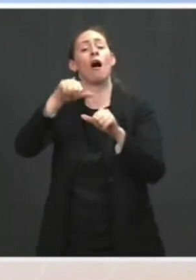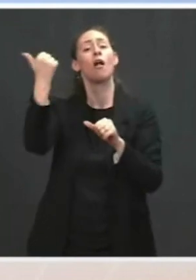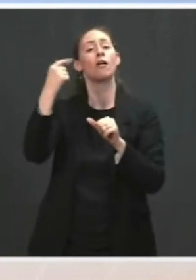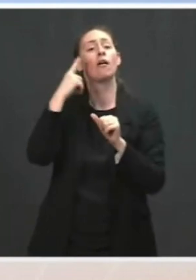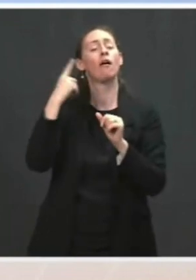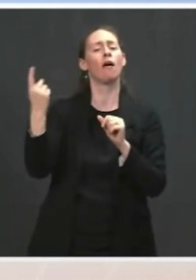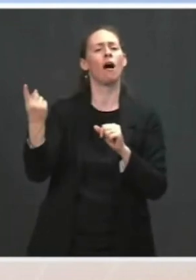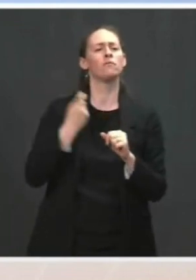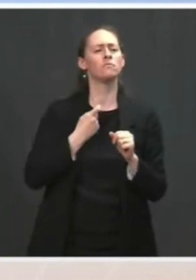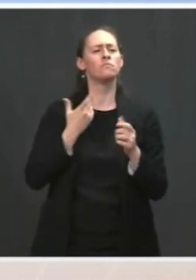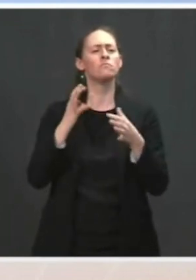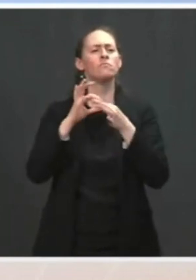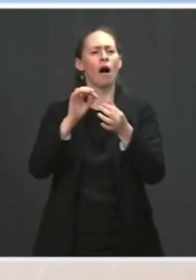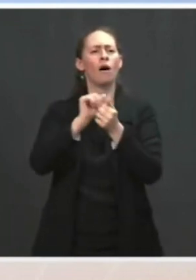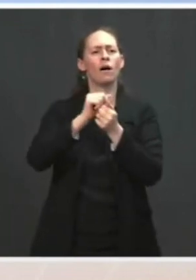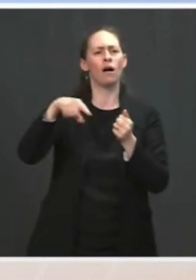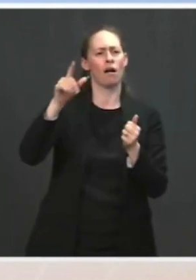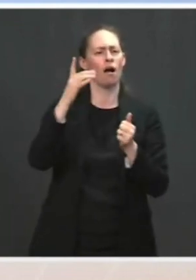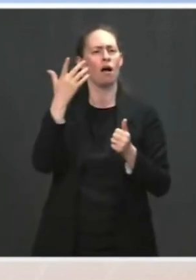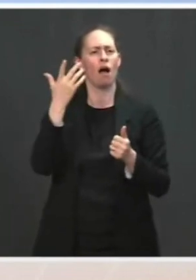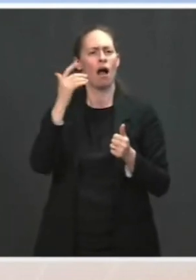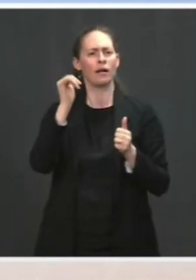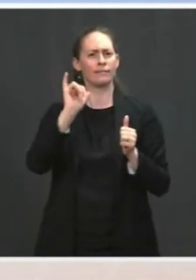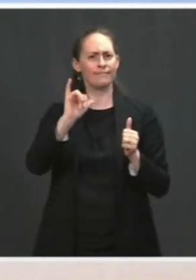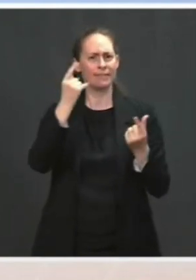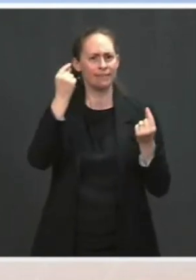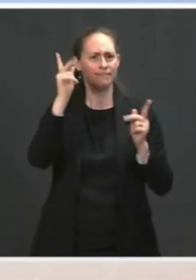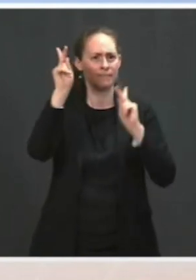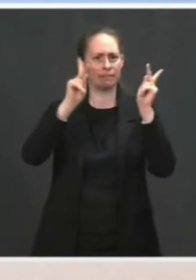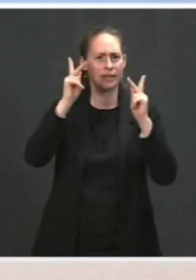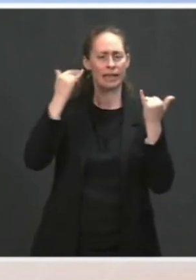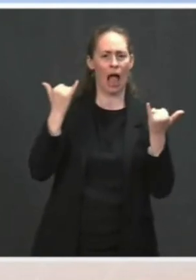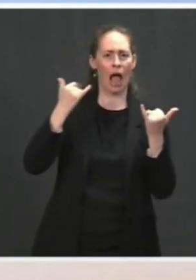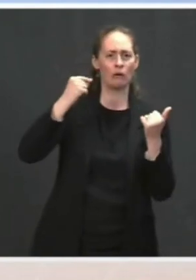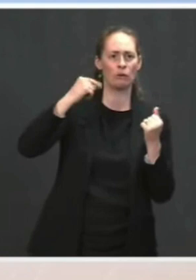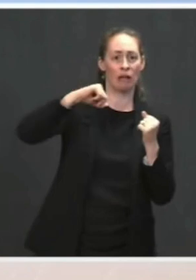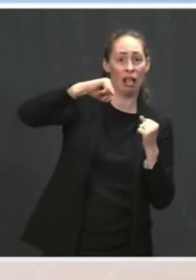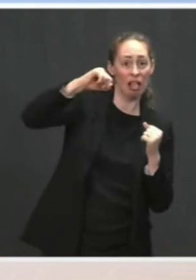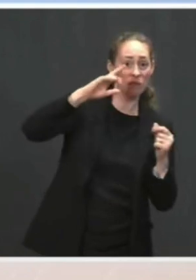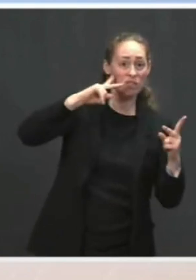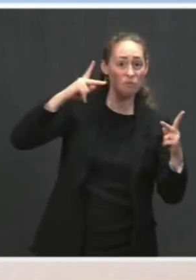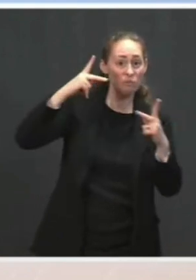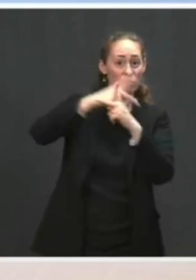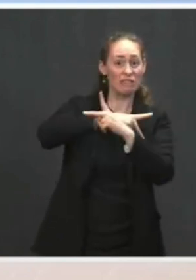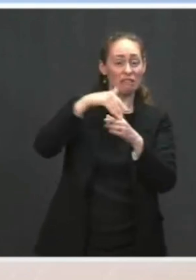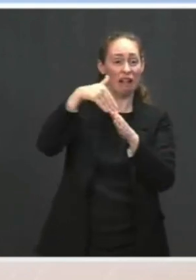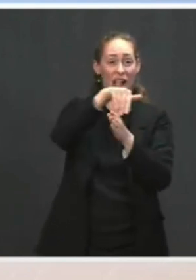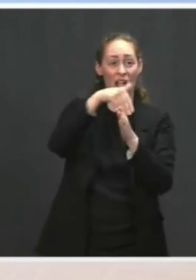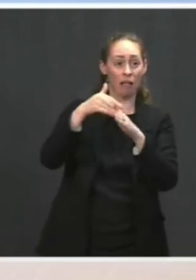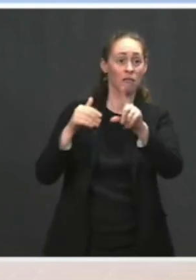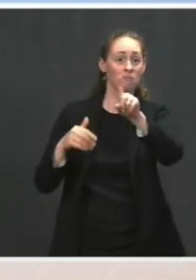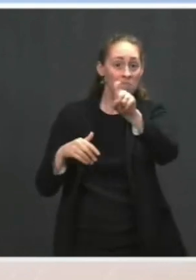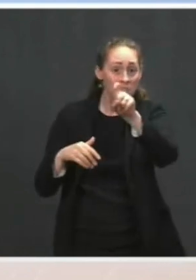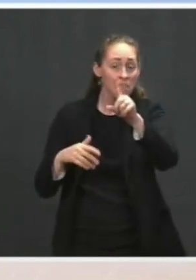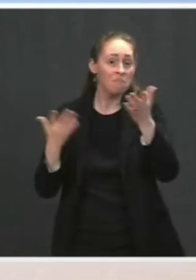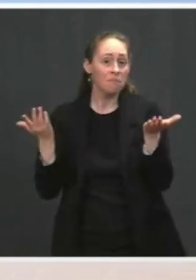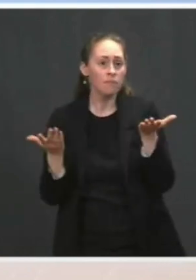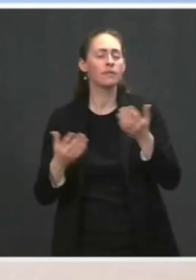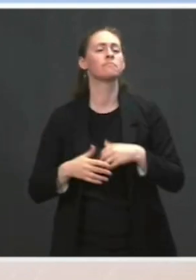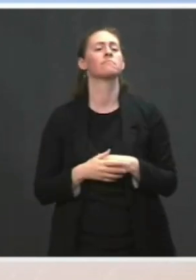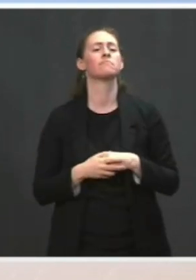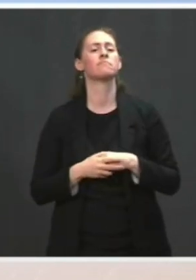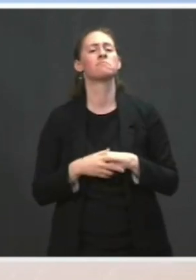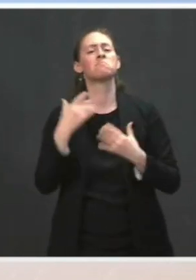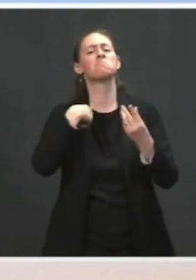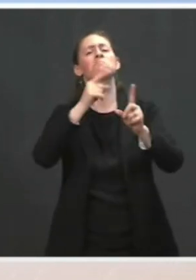to have about people's attitudes about vaccines in general? So you might know that there have been now